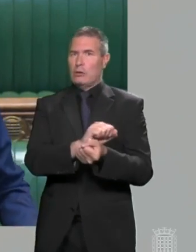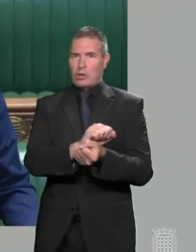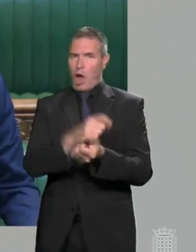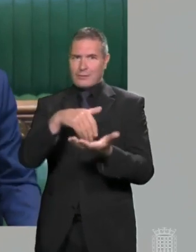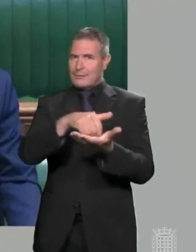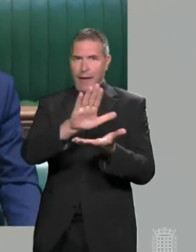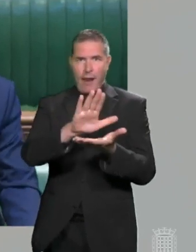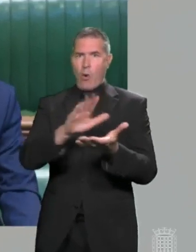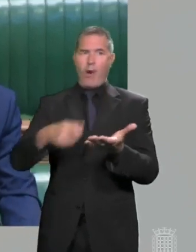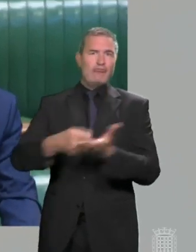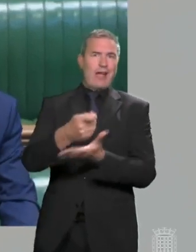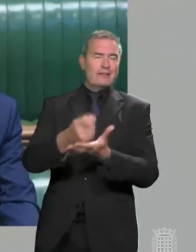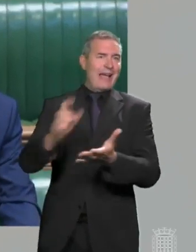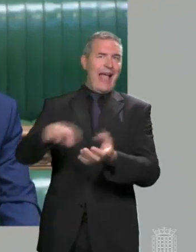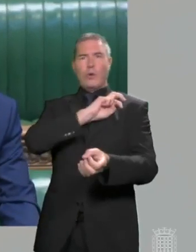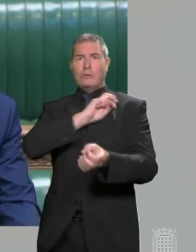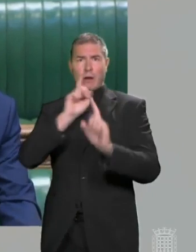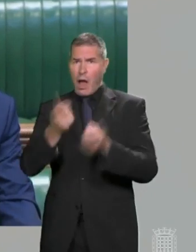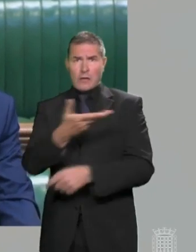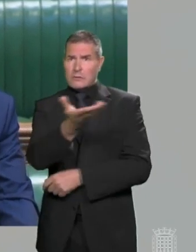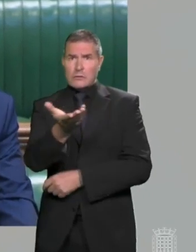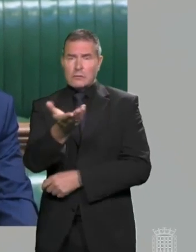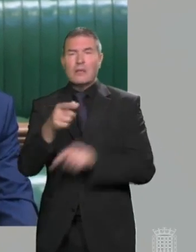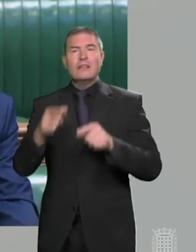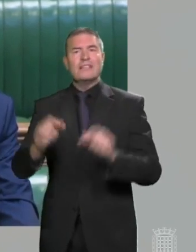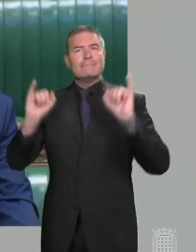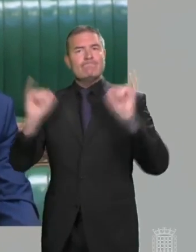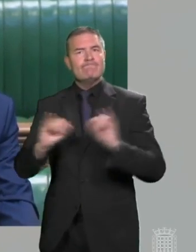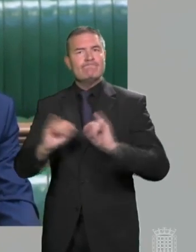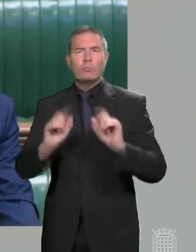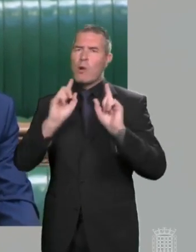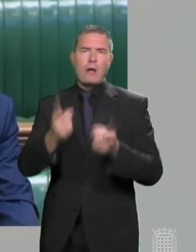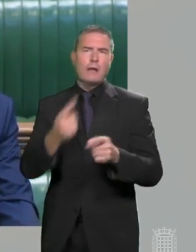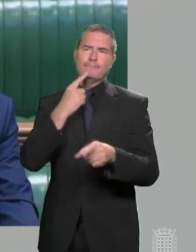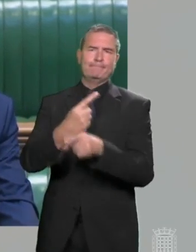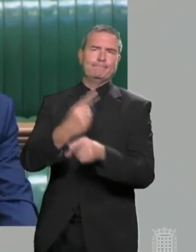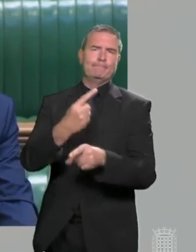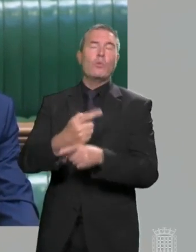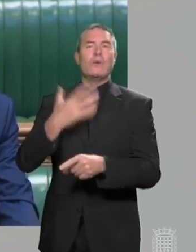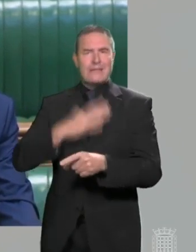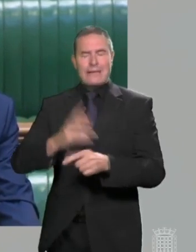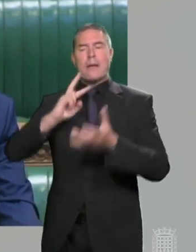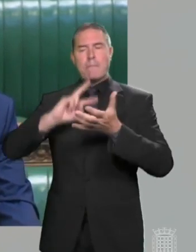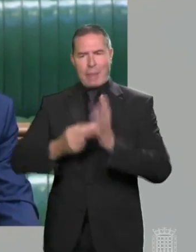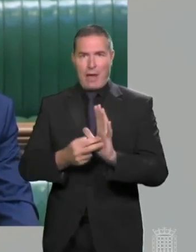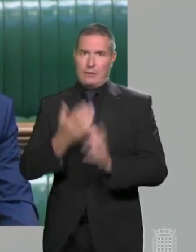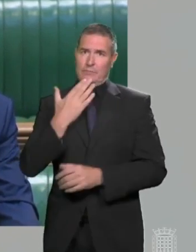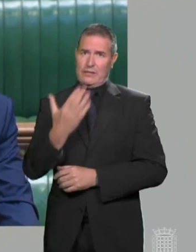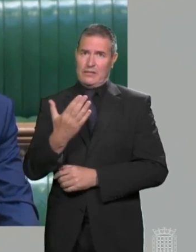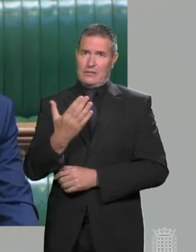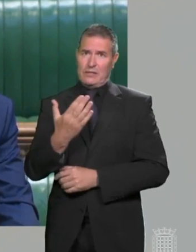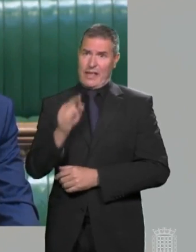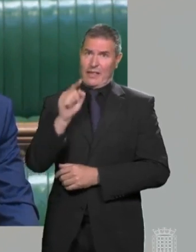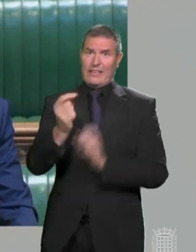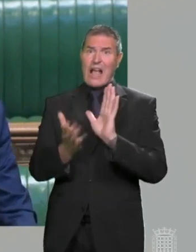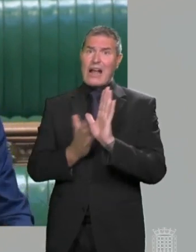nor sellable. The best way to mark this tragedy is not with words, but with action, and I urge the Prime Minister finally to end the